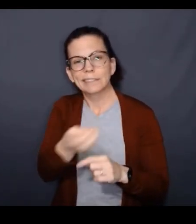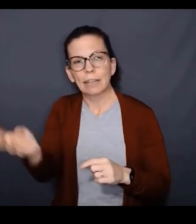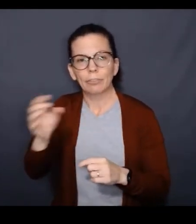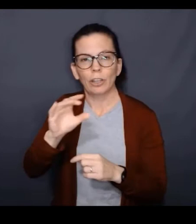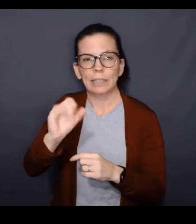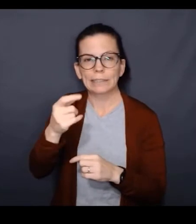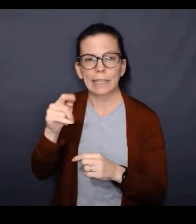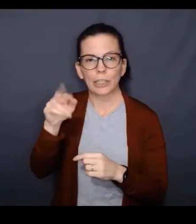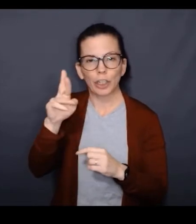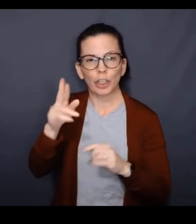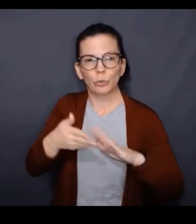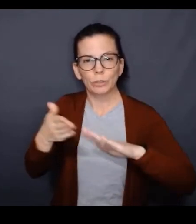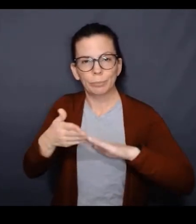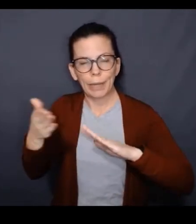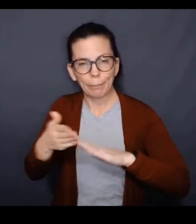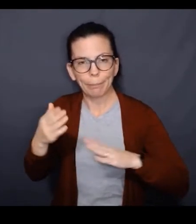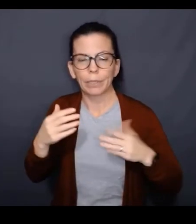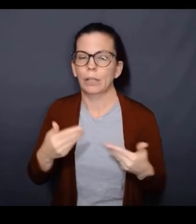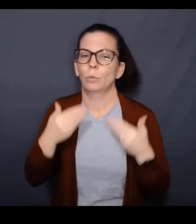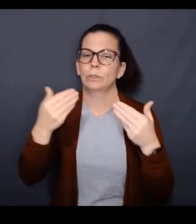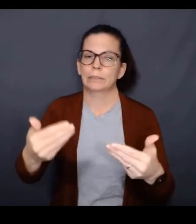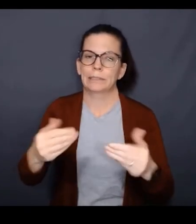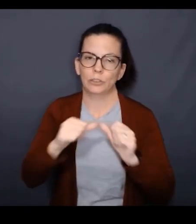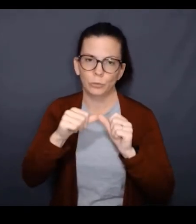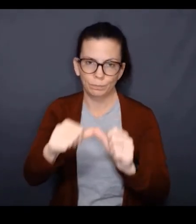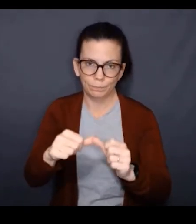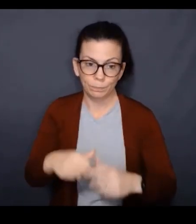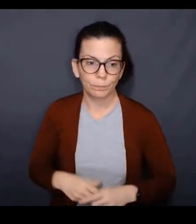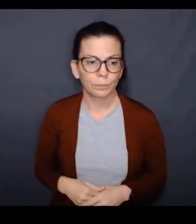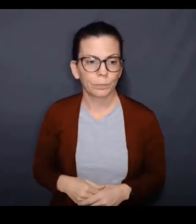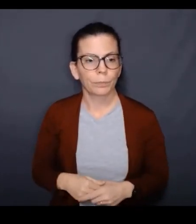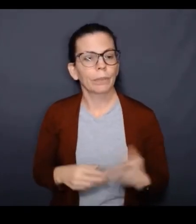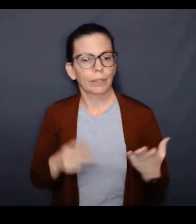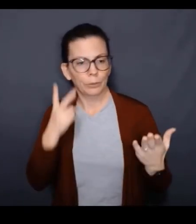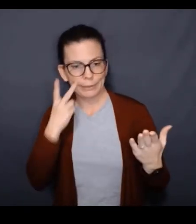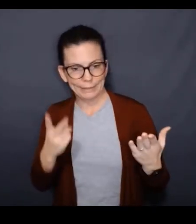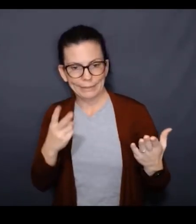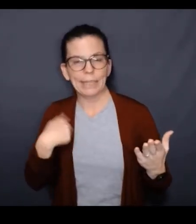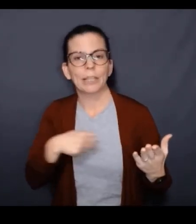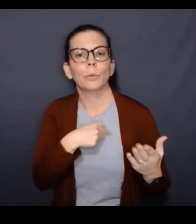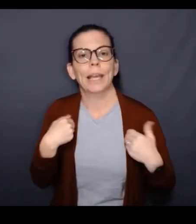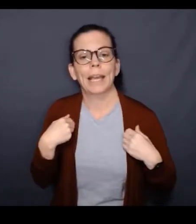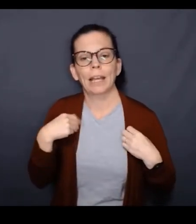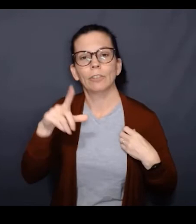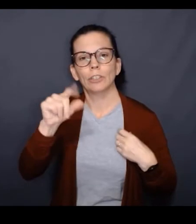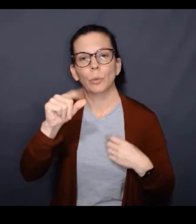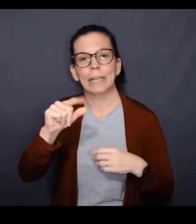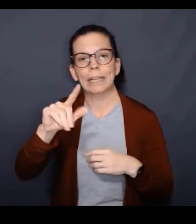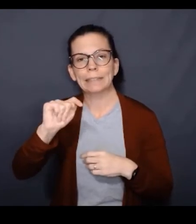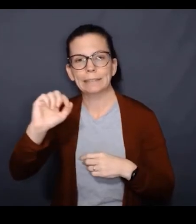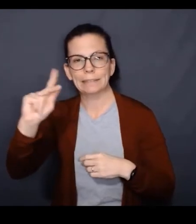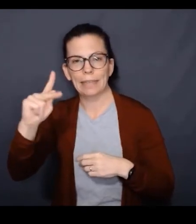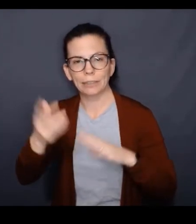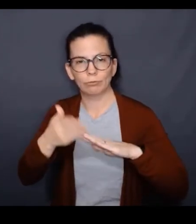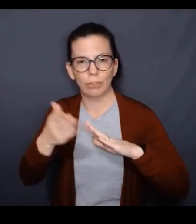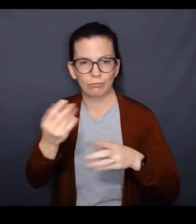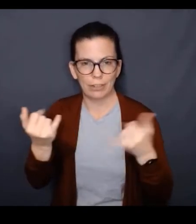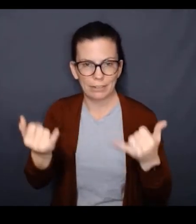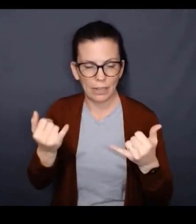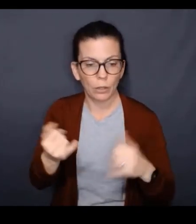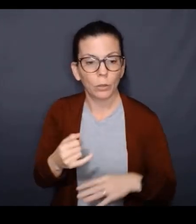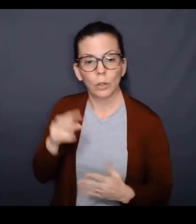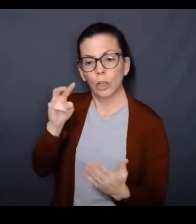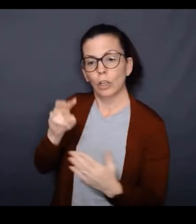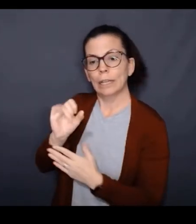But pretty soon, several of the executors will spin up, and the job will continue running. You can see here we've got